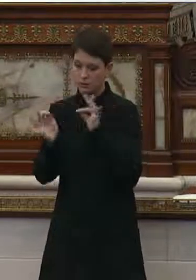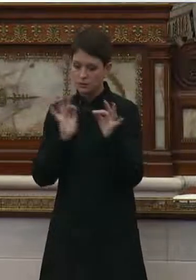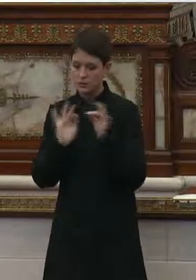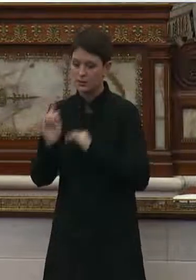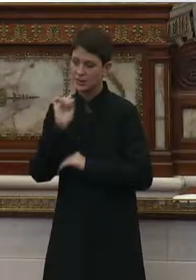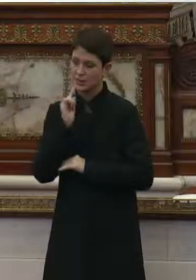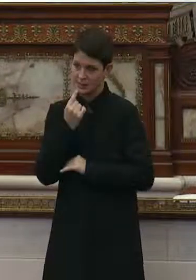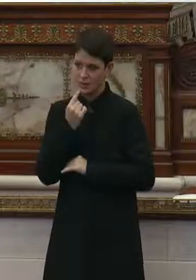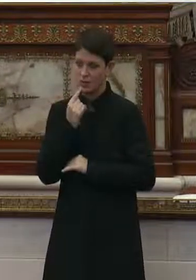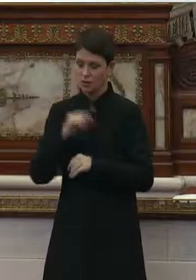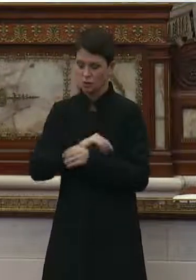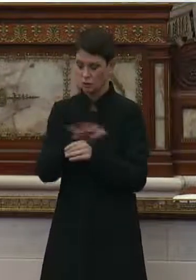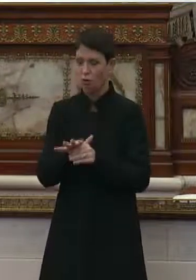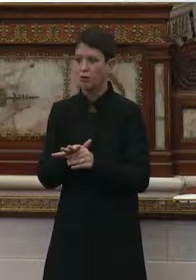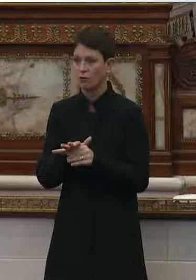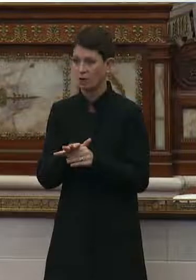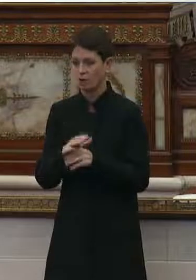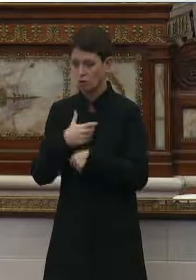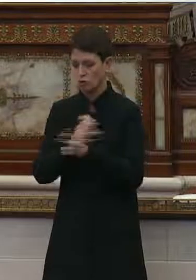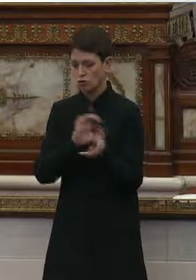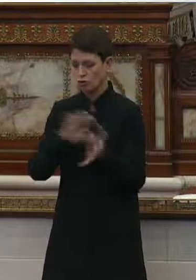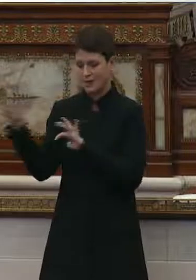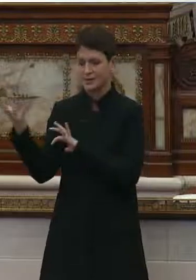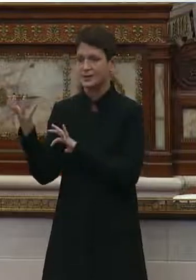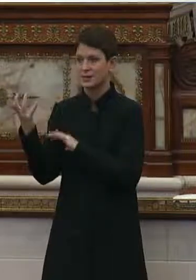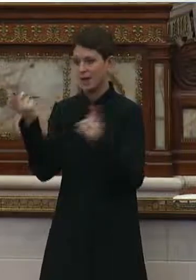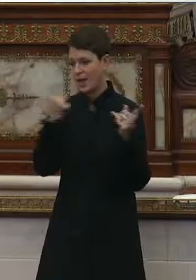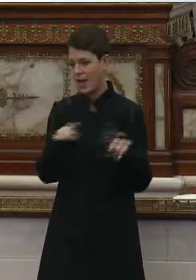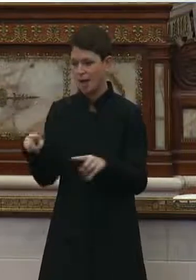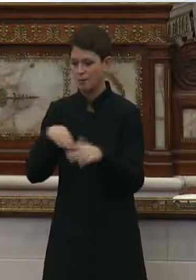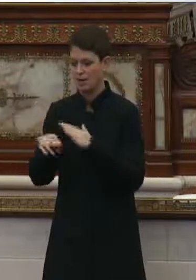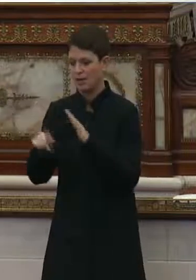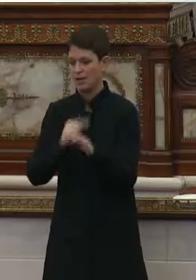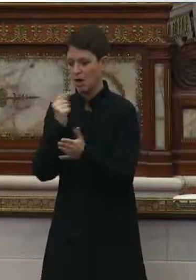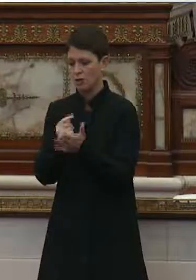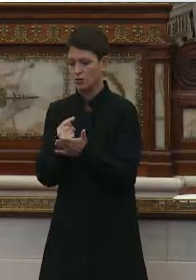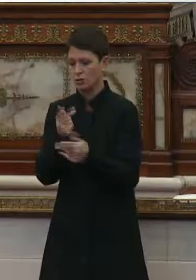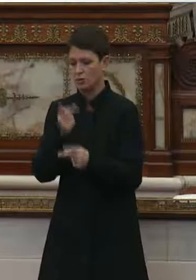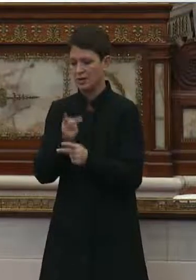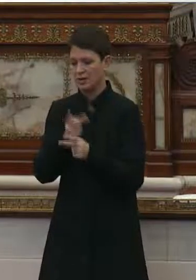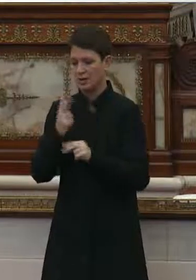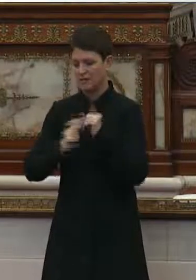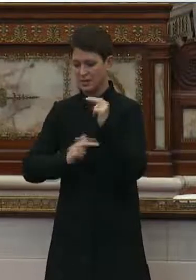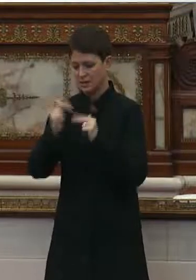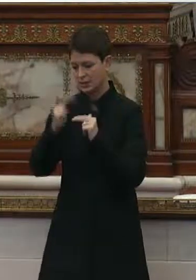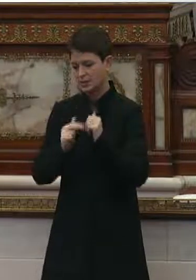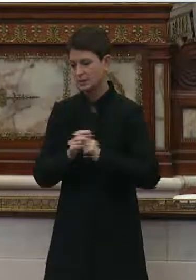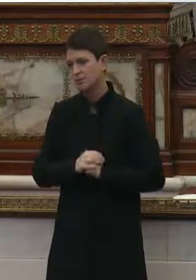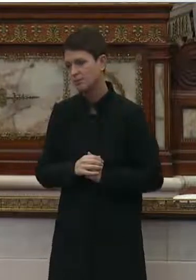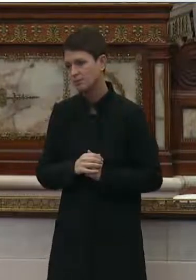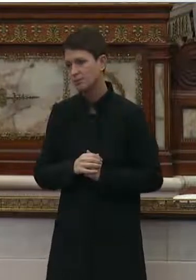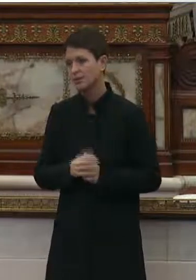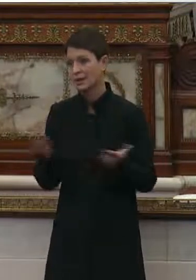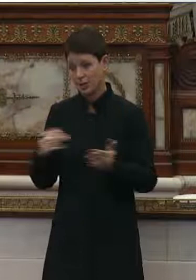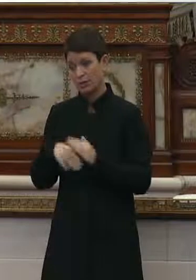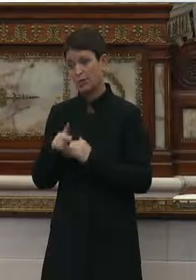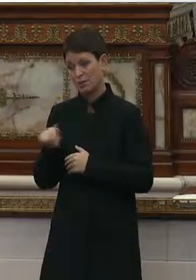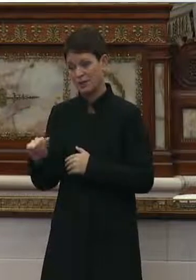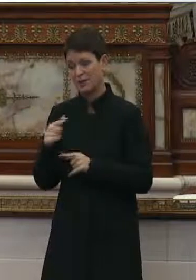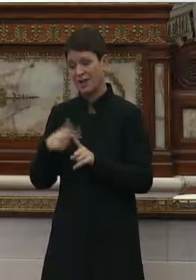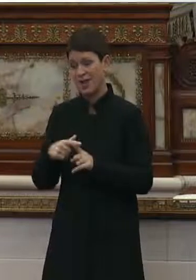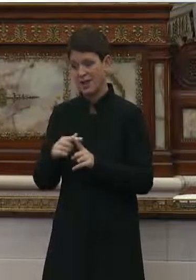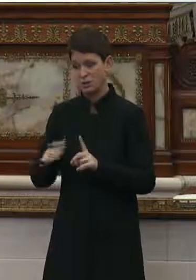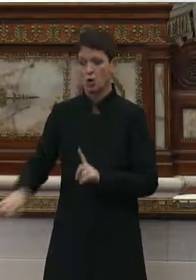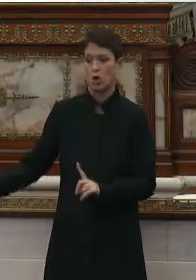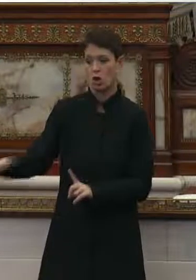serious COVID-19 crisis taking place in long-term care facilities here in Pennsylvania and